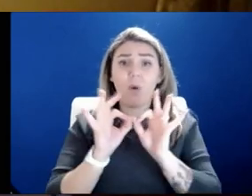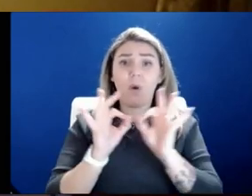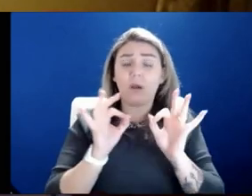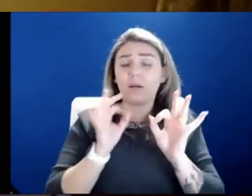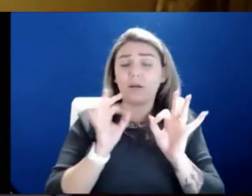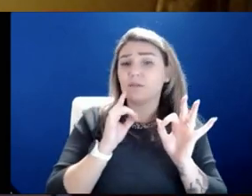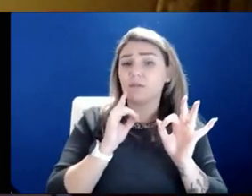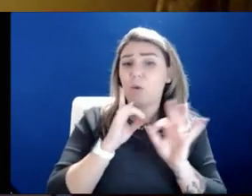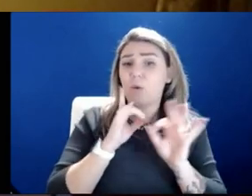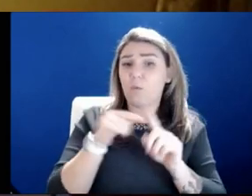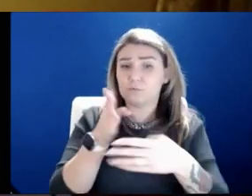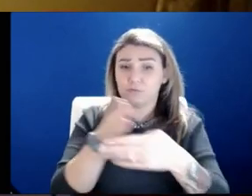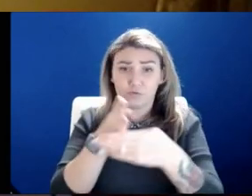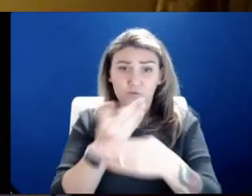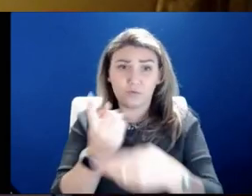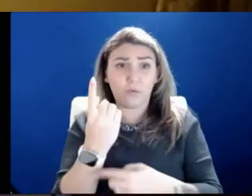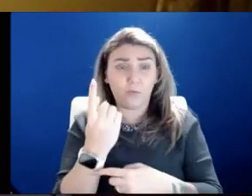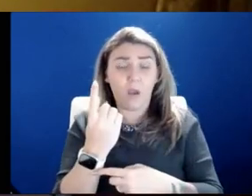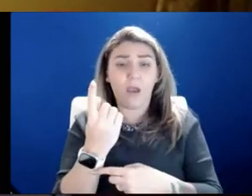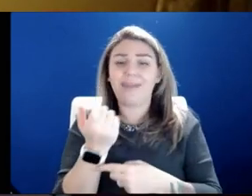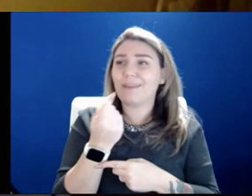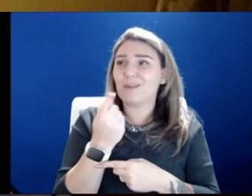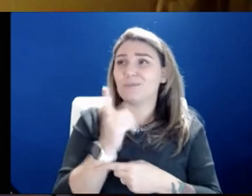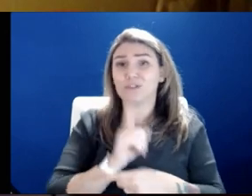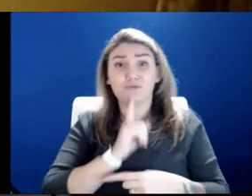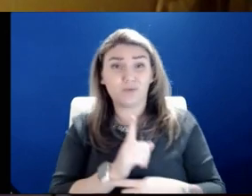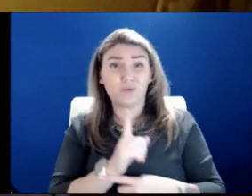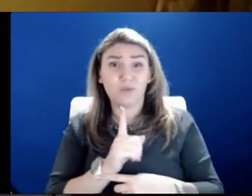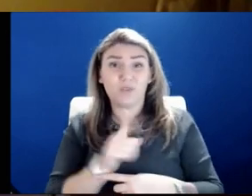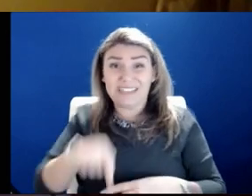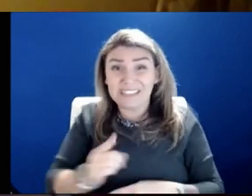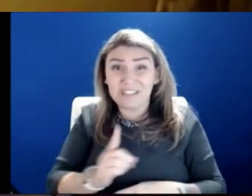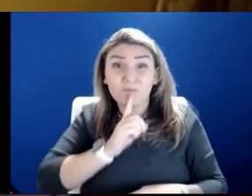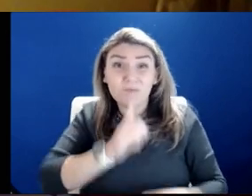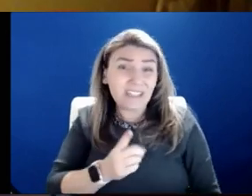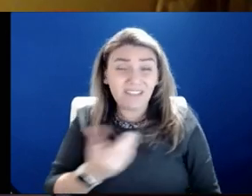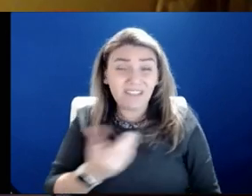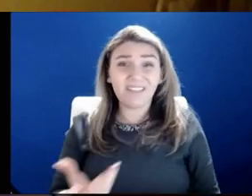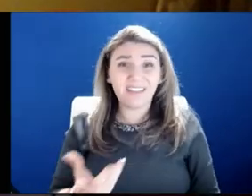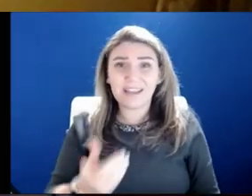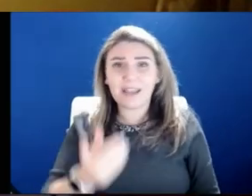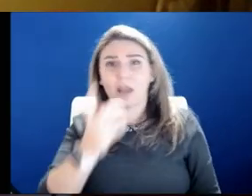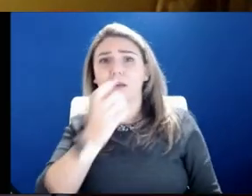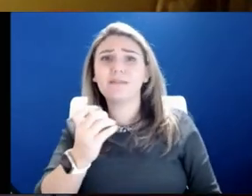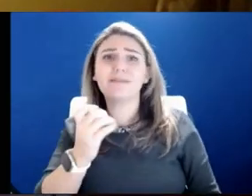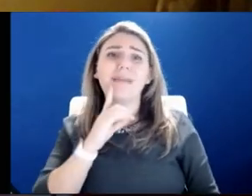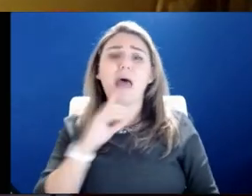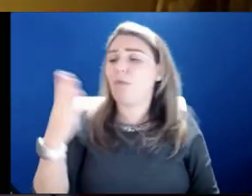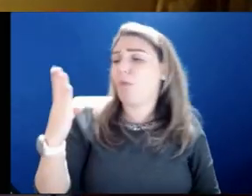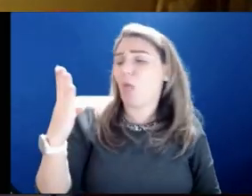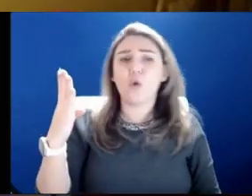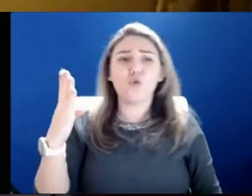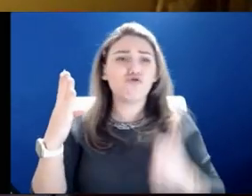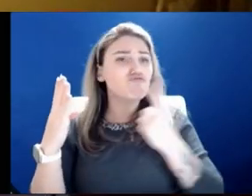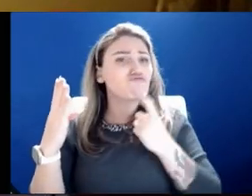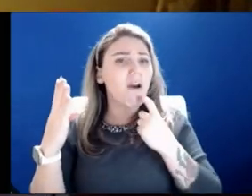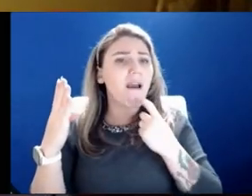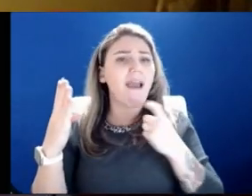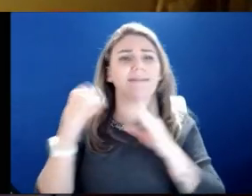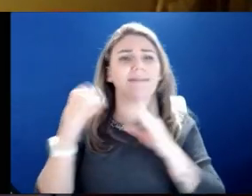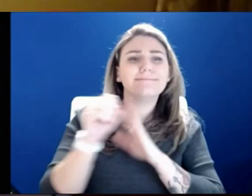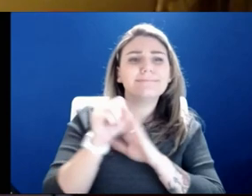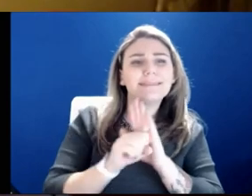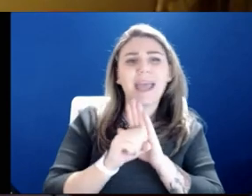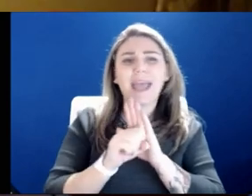I shared one was I hope a little bit of truth that this is real. It's not a blue state, red state thing. We live in red states. And to me, it's not a red or a blue